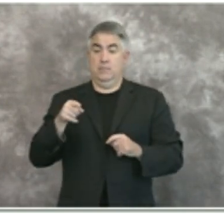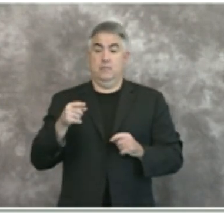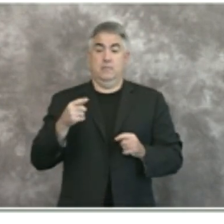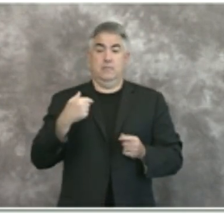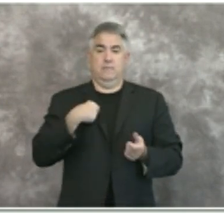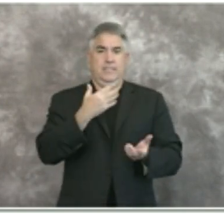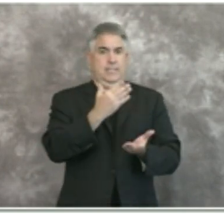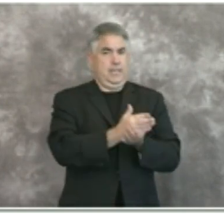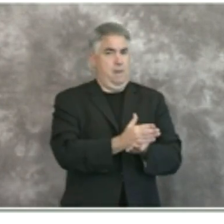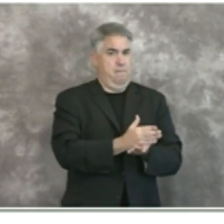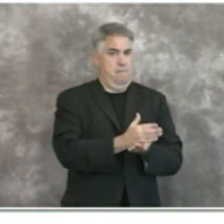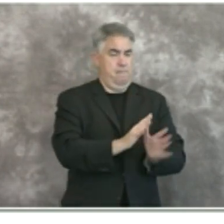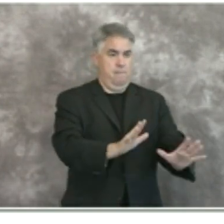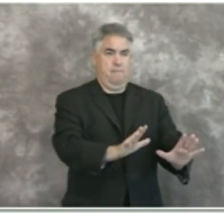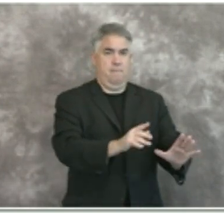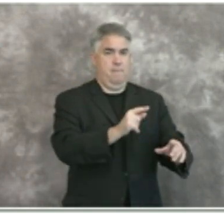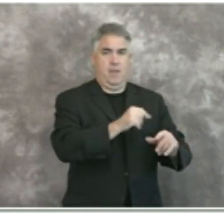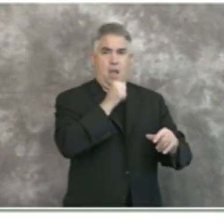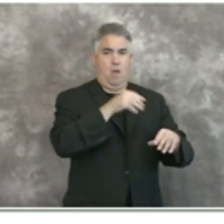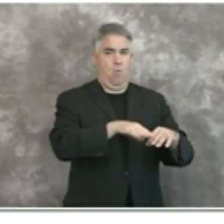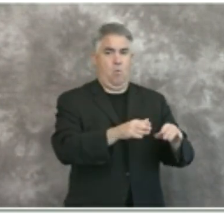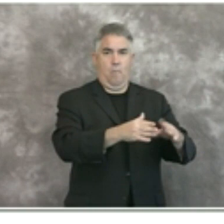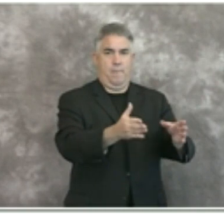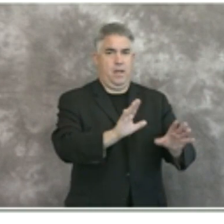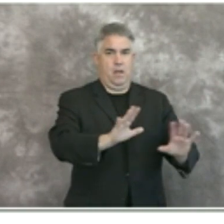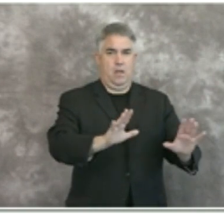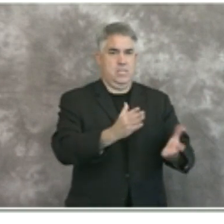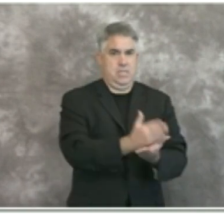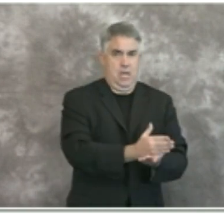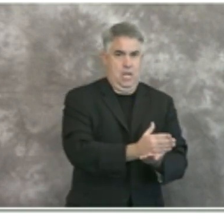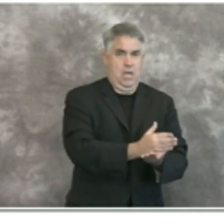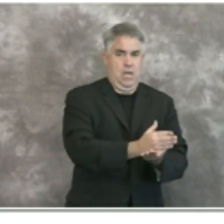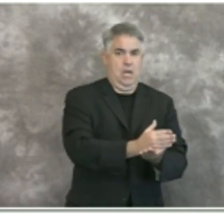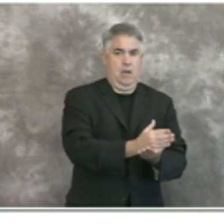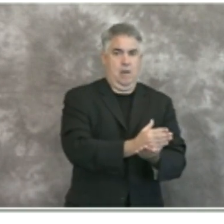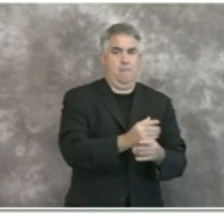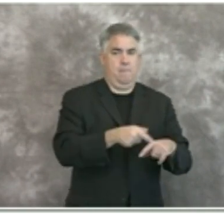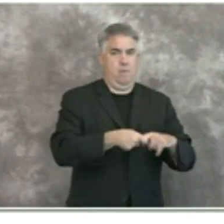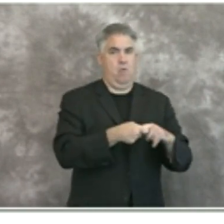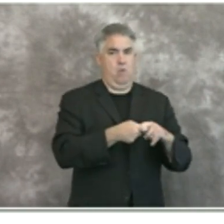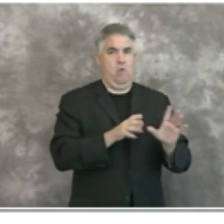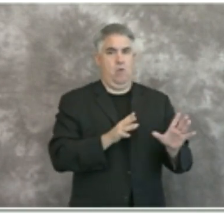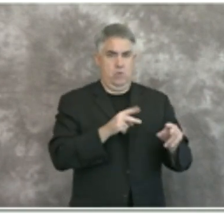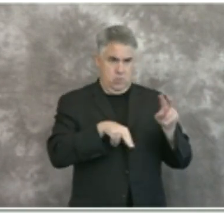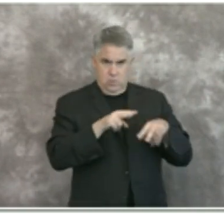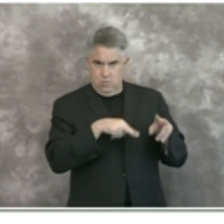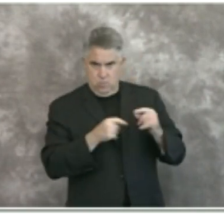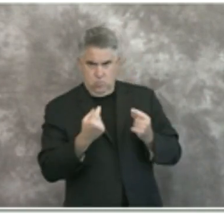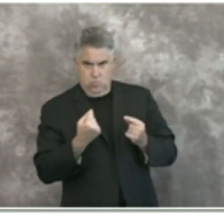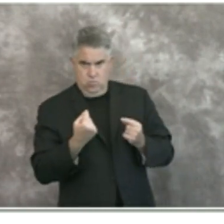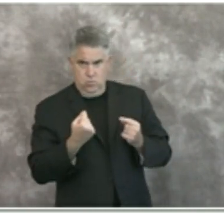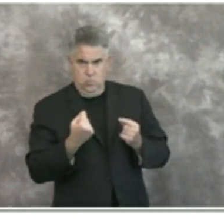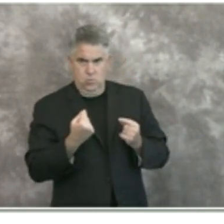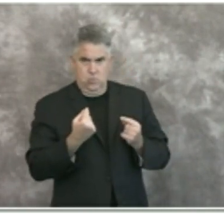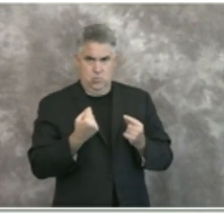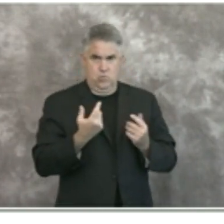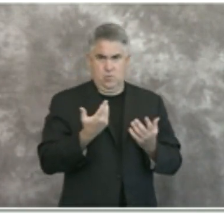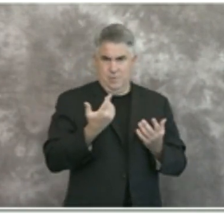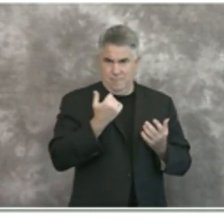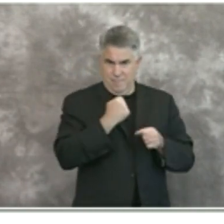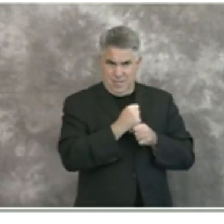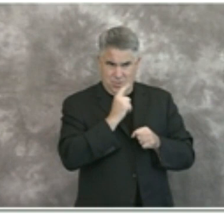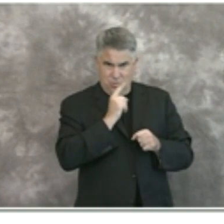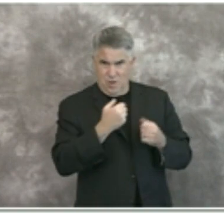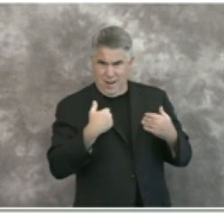we are we're not going to open up anything additional we're going to pause we're going to monitor the impact on the metrics uh and we're going to continue to evaluate